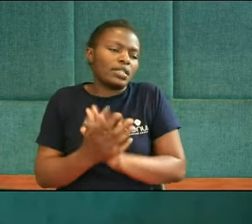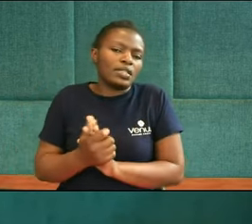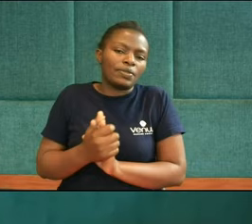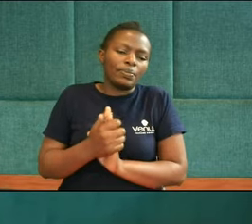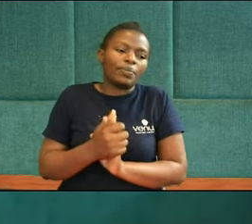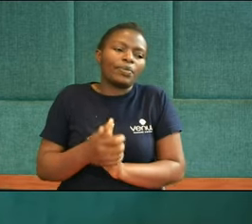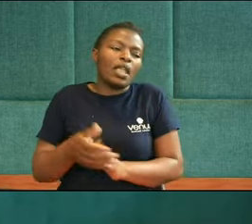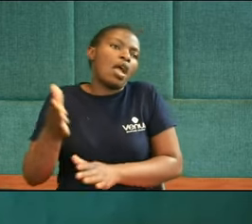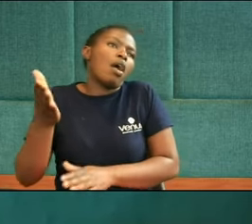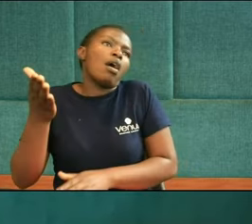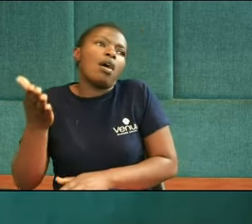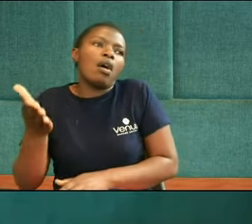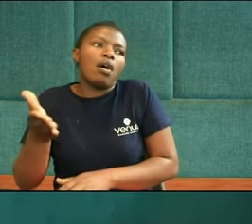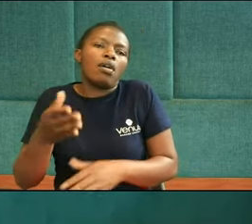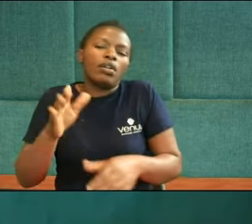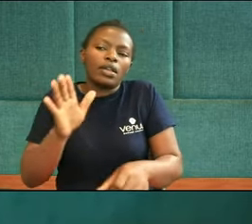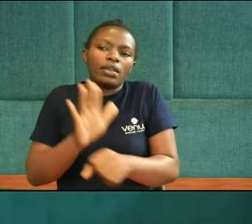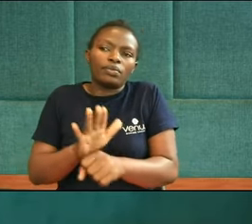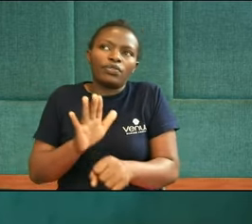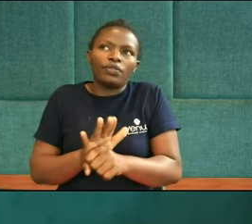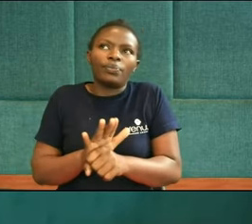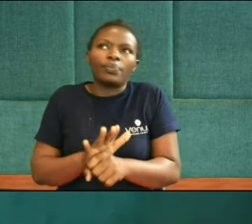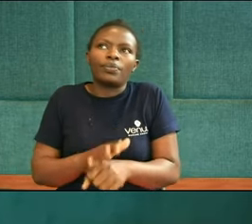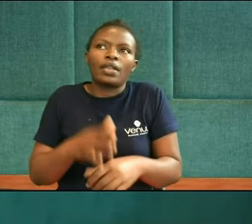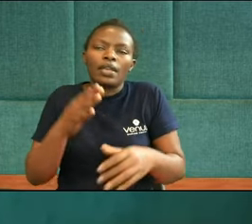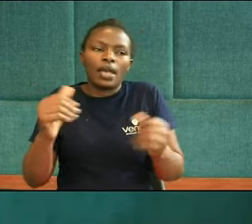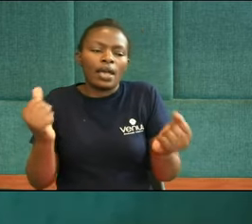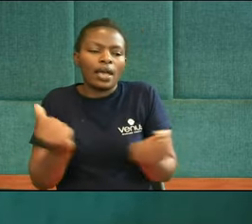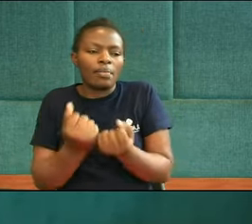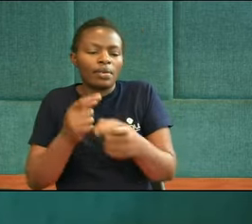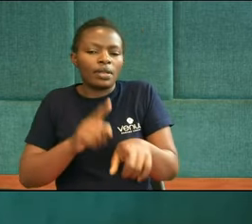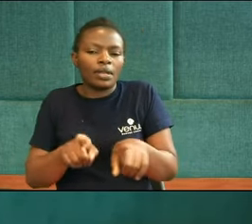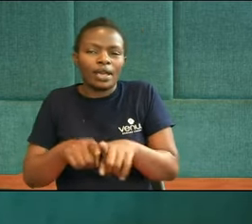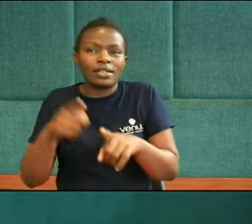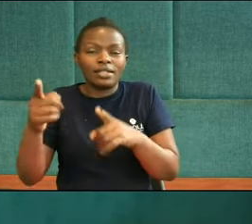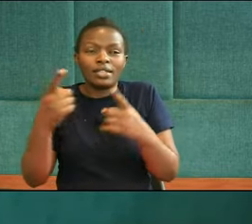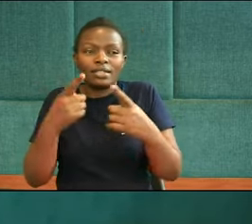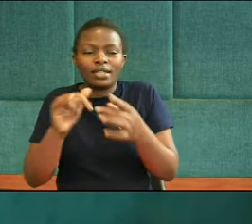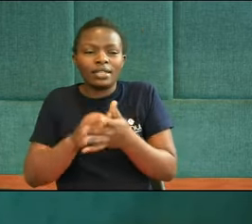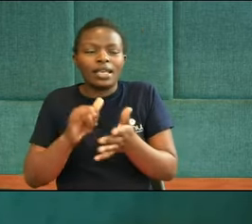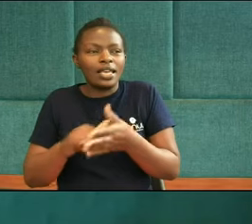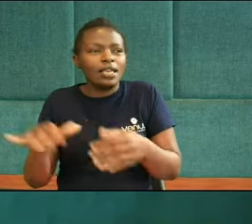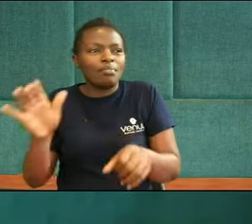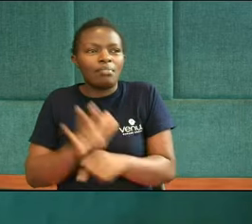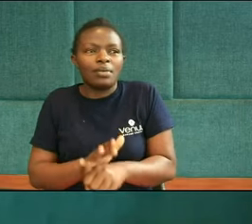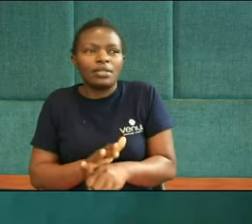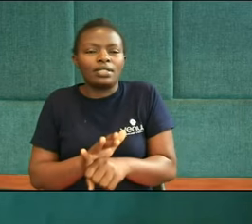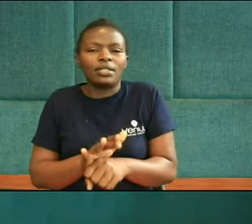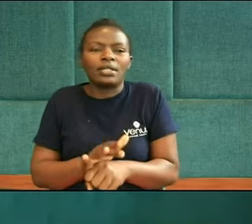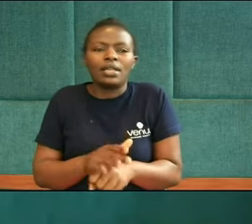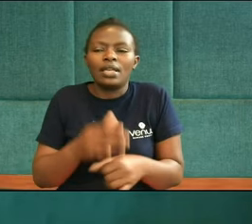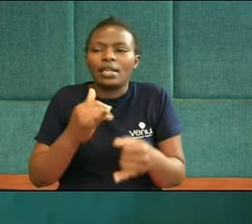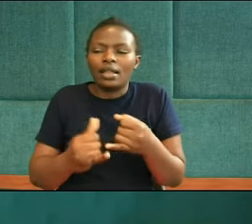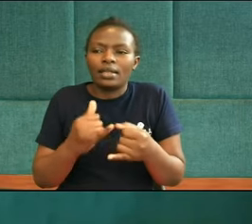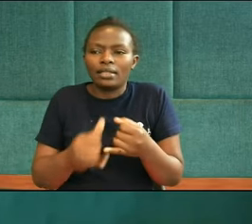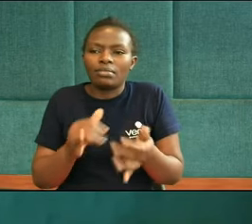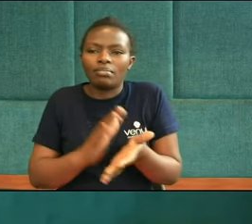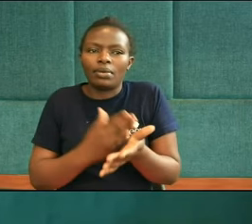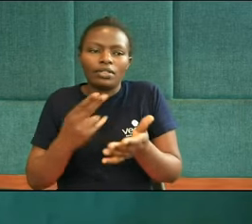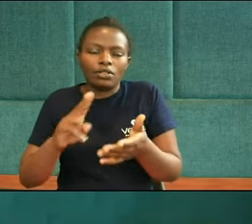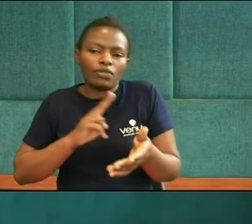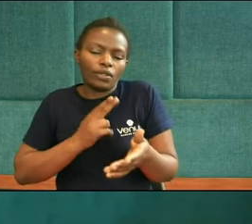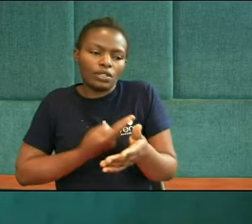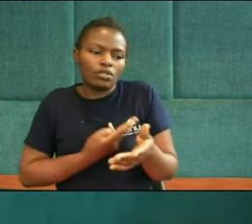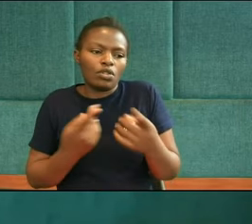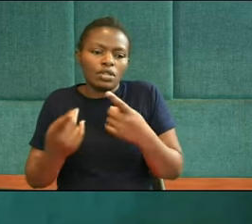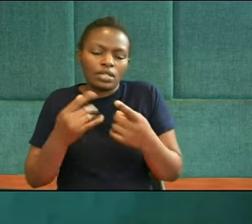predicted time Came for its fulfillment It just happened As he said So even as much As Daniel says In the last part Of Into the Story I was worn out